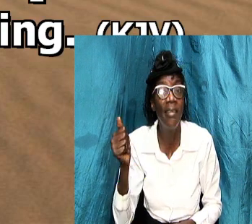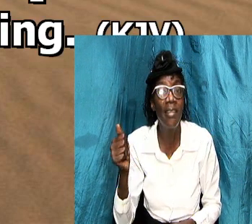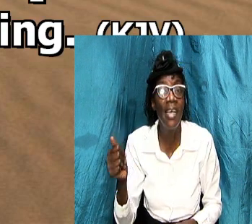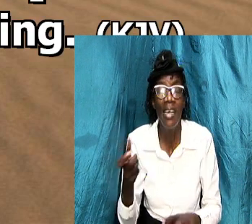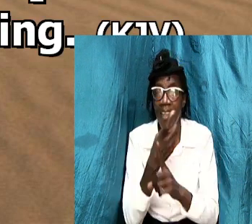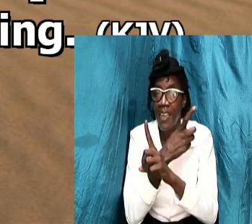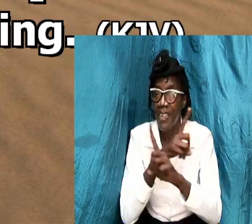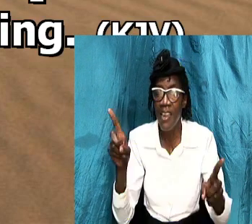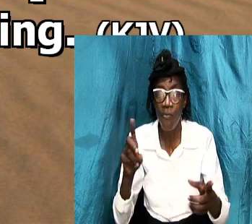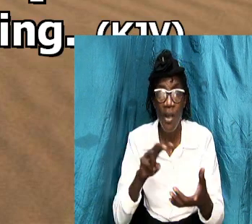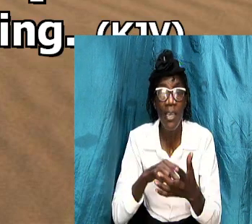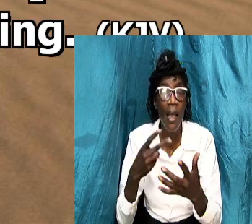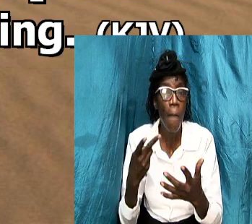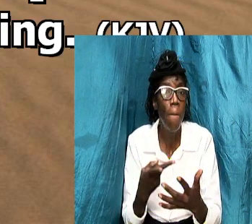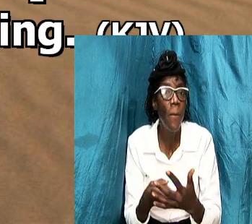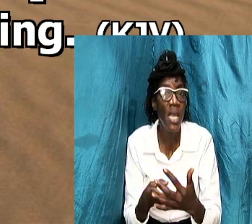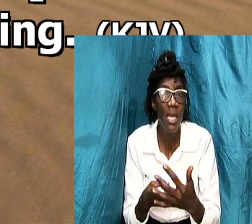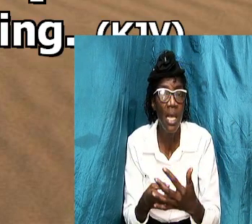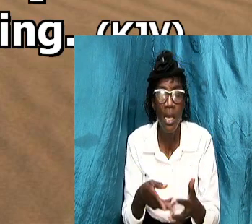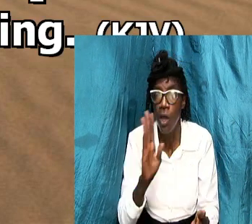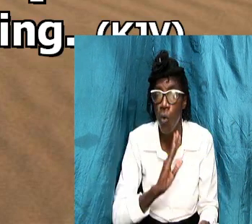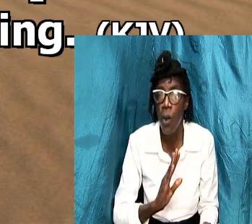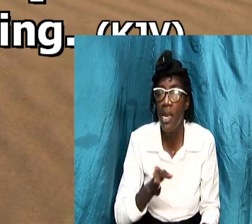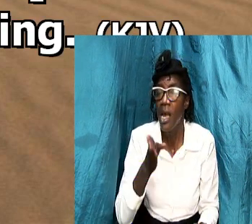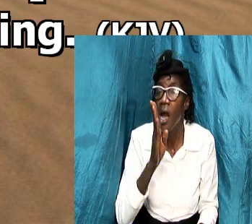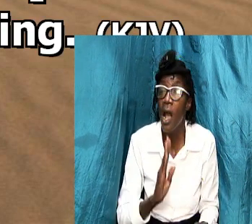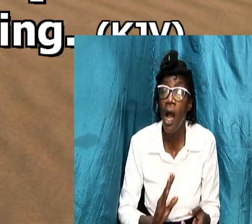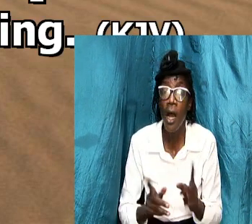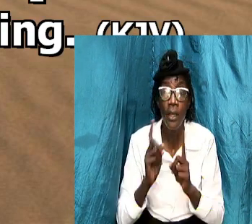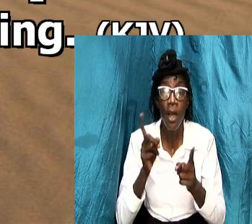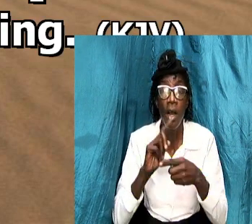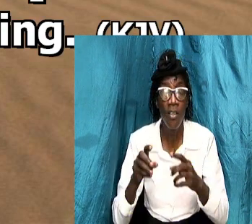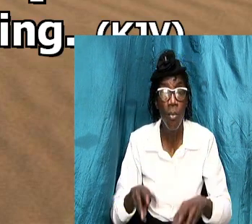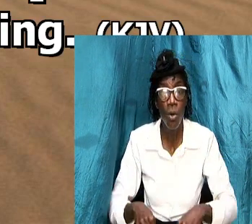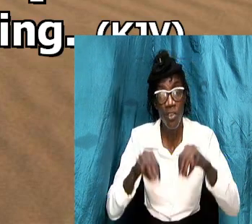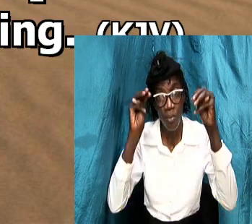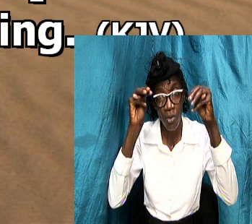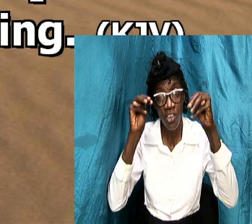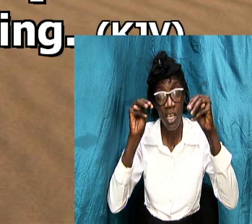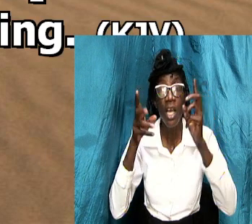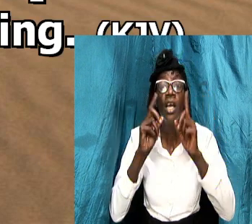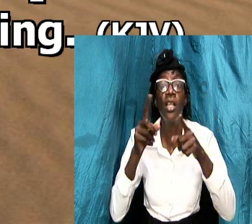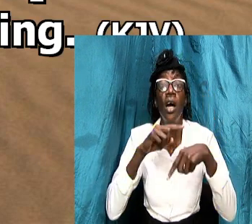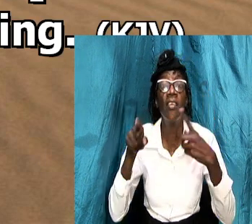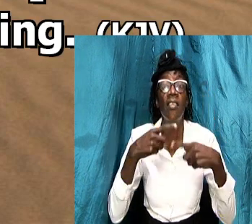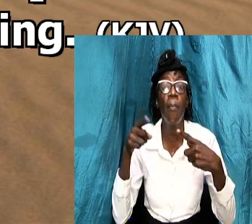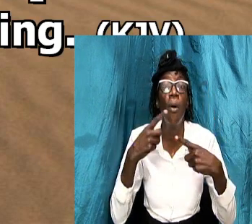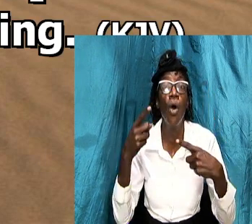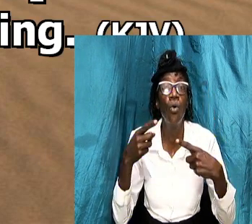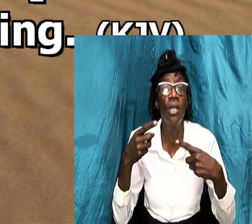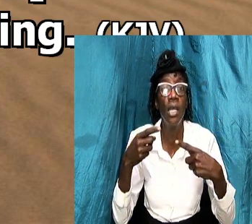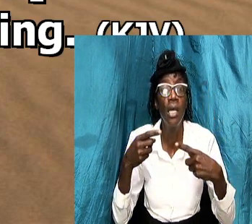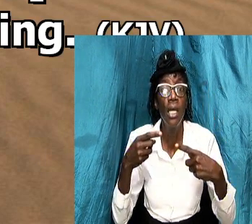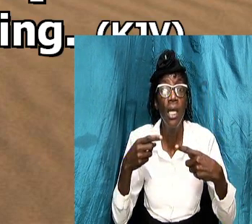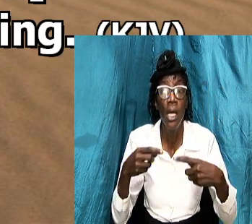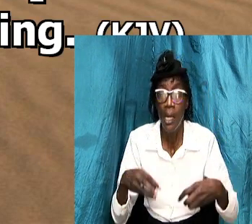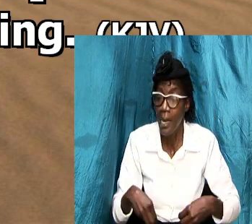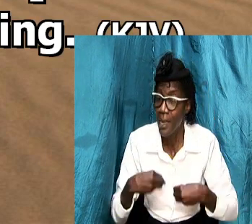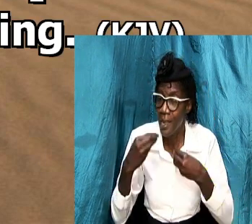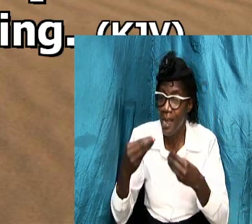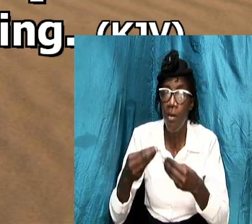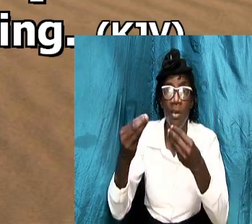meaning when god refers to submission he is talking about the carrying out of a divinely